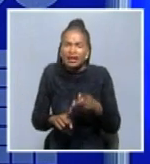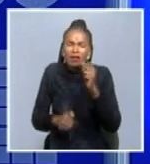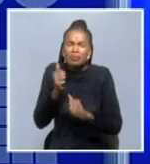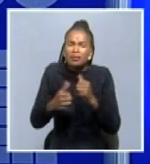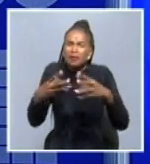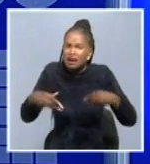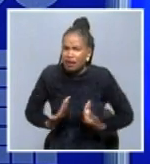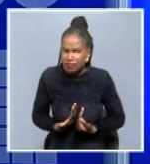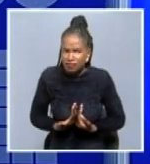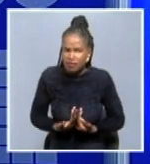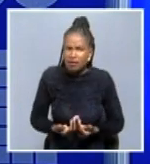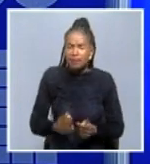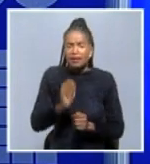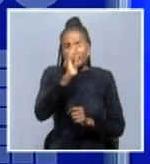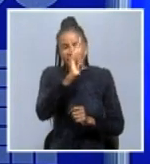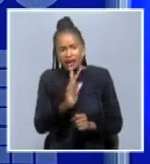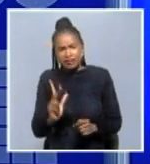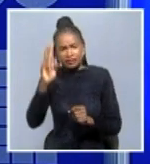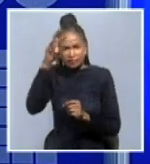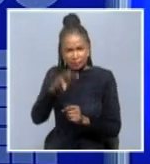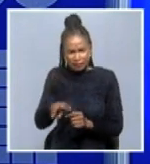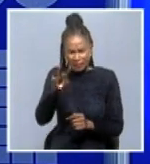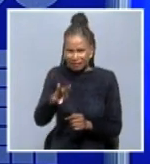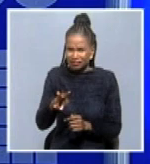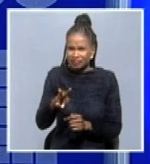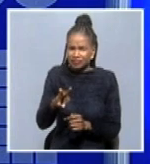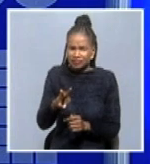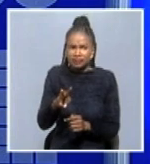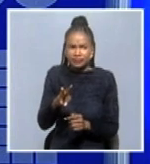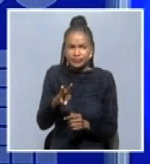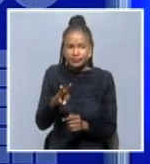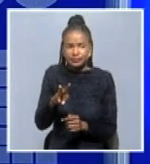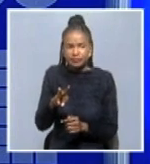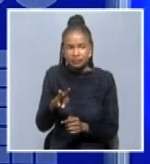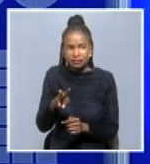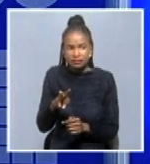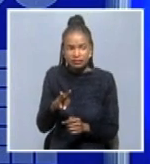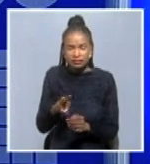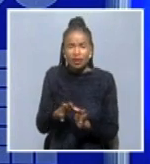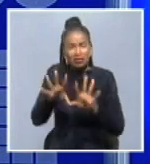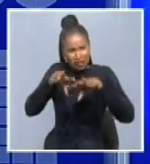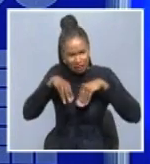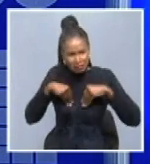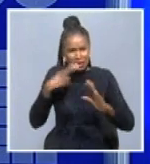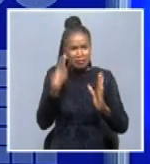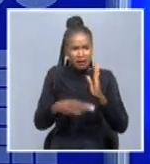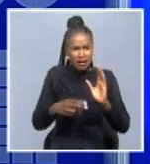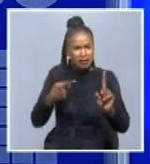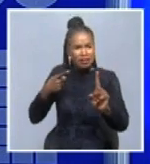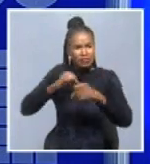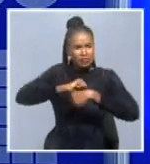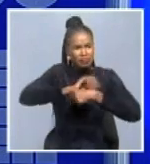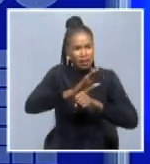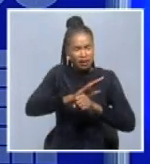people in Varfus Bay are now responding to, uh, or reacting to the, the measures in place, since there were so many